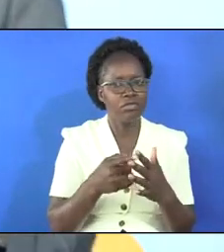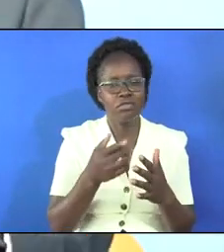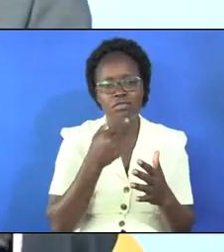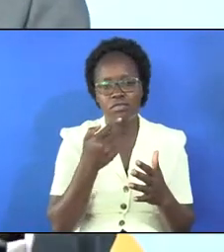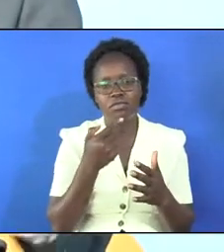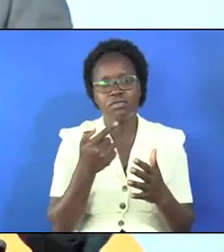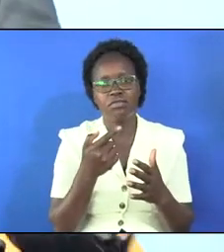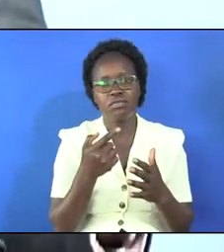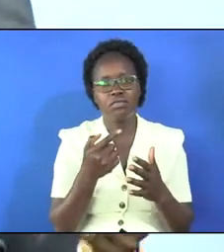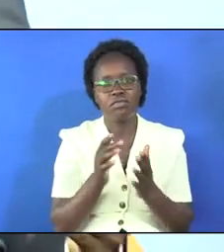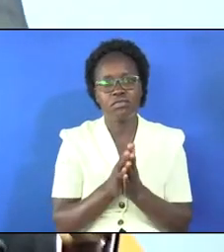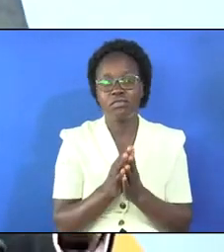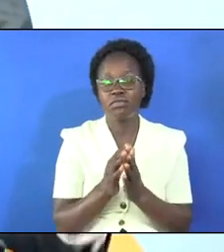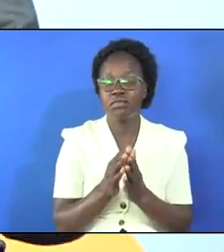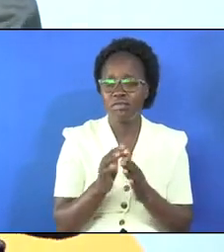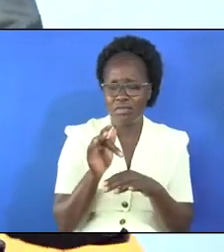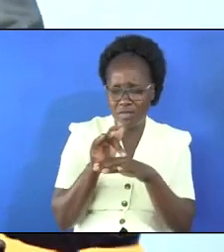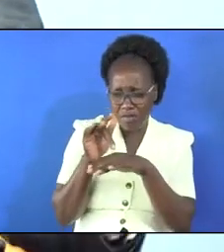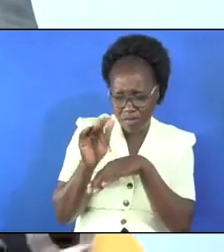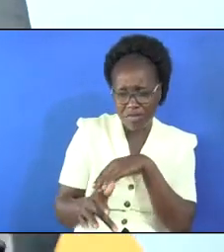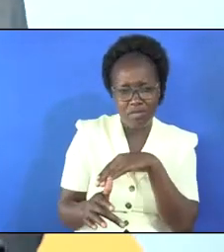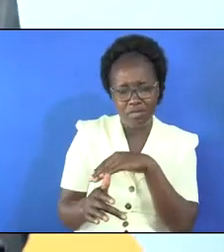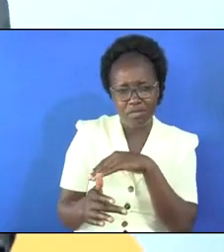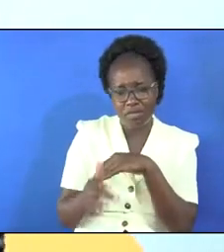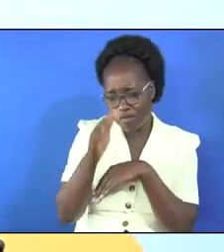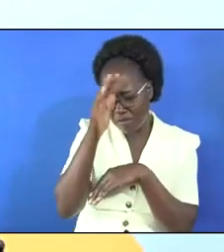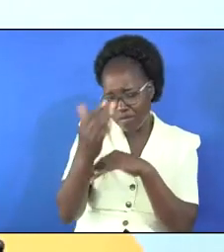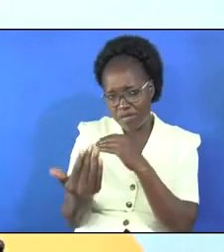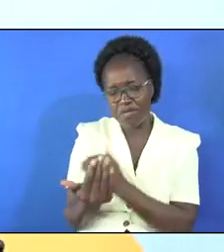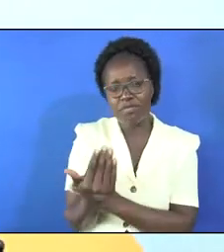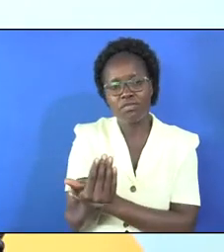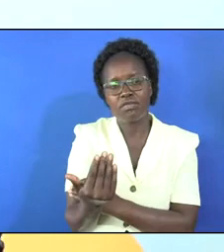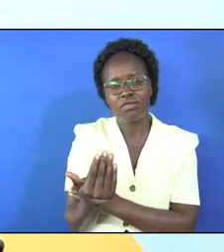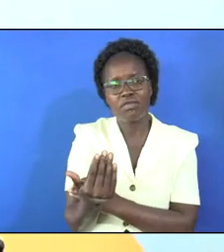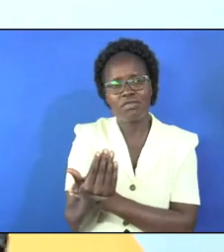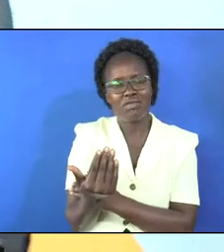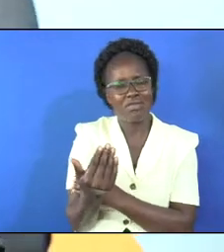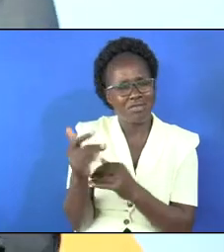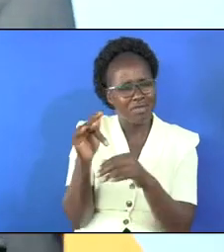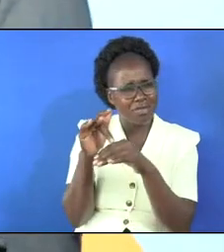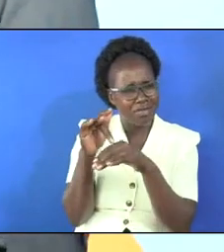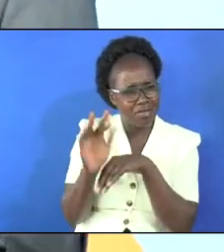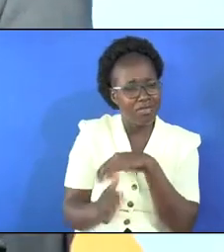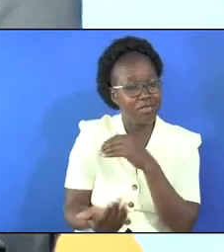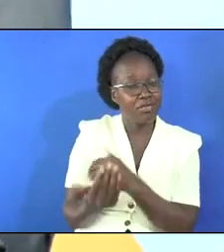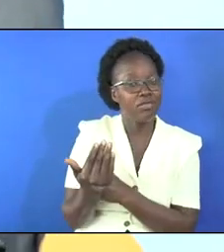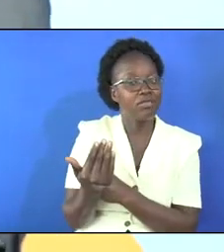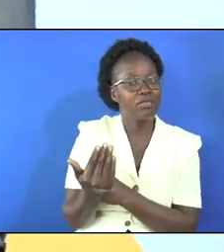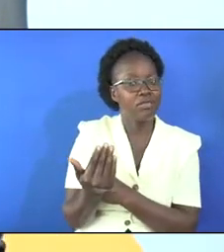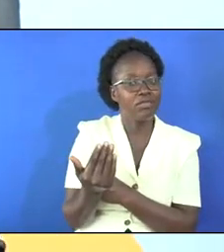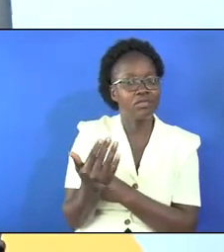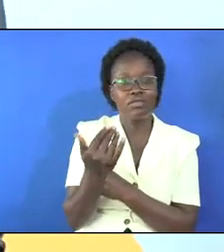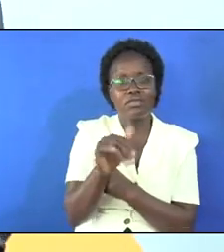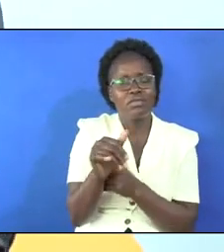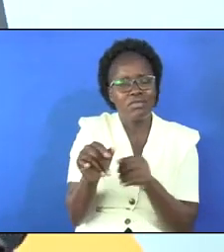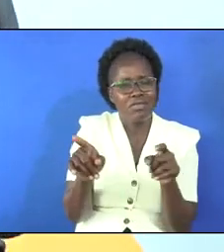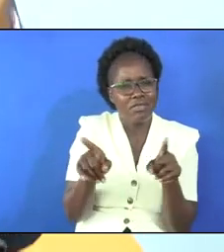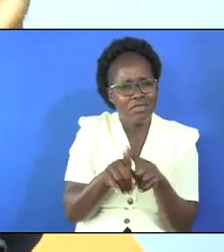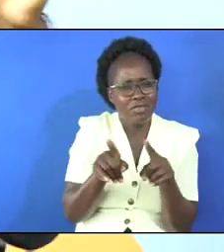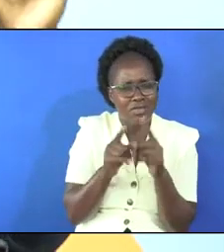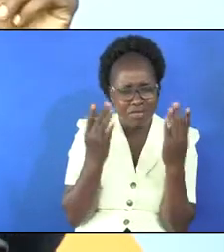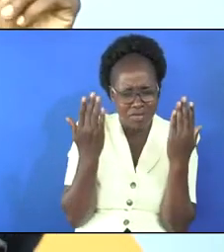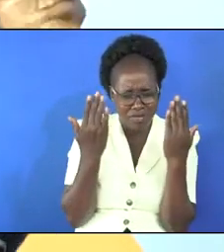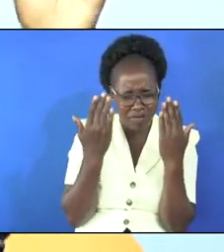saying it is early dawn of the sunday morning it was very early in the morning yet it was still